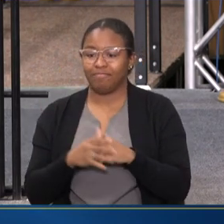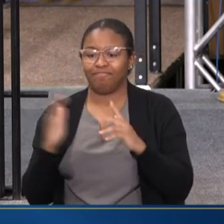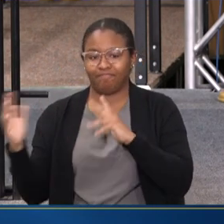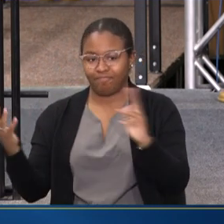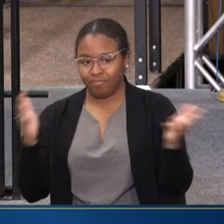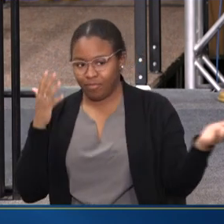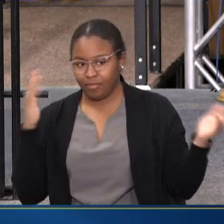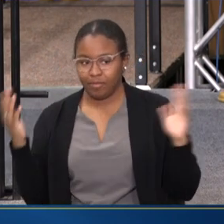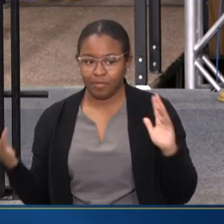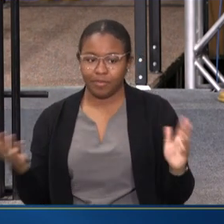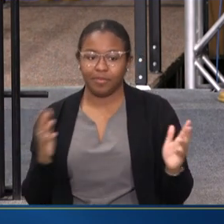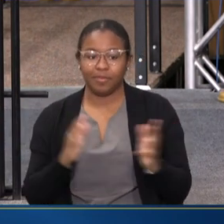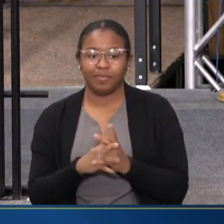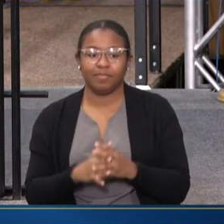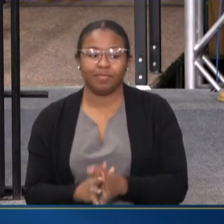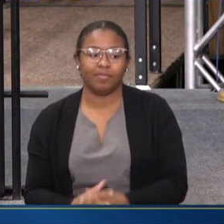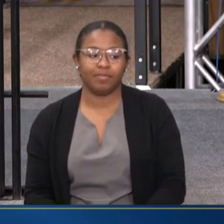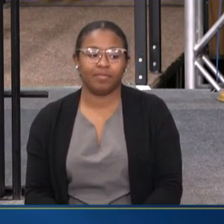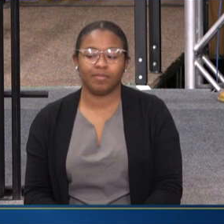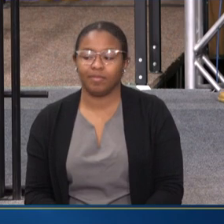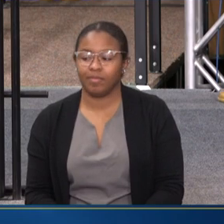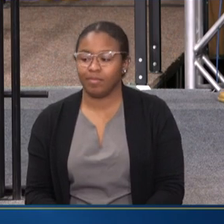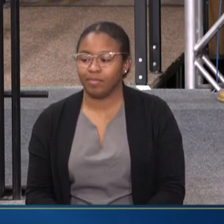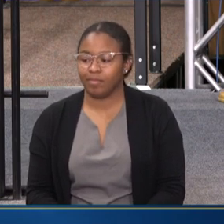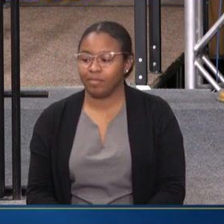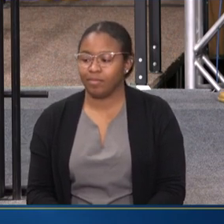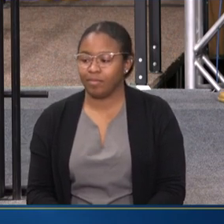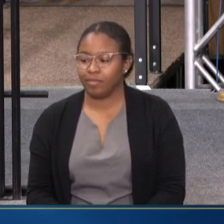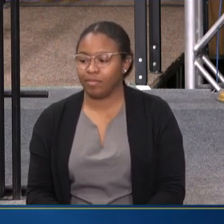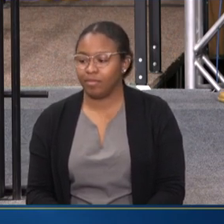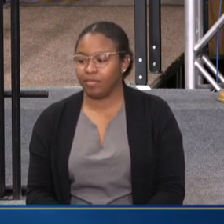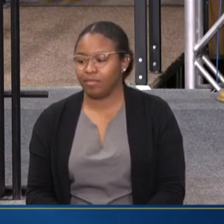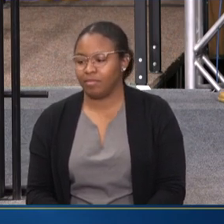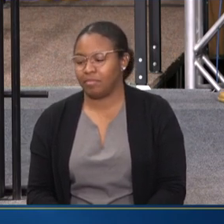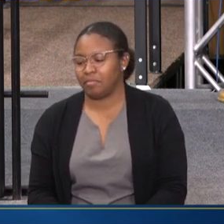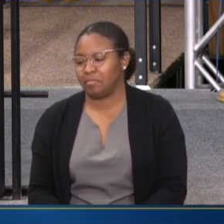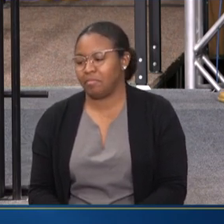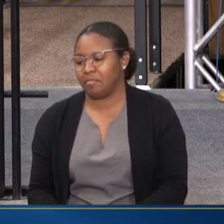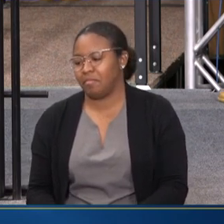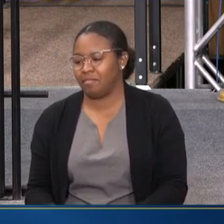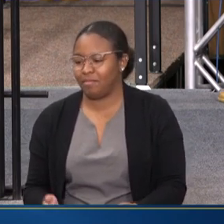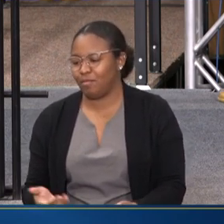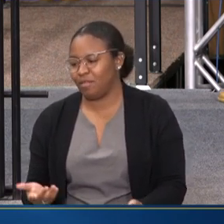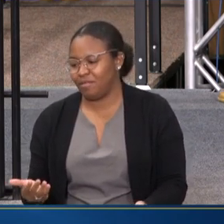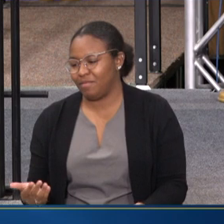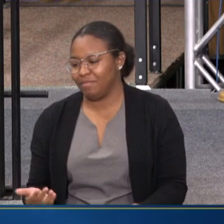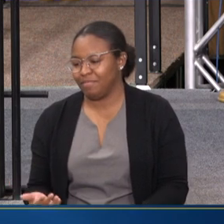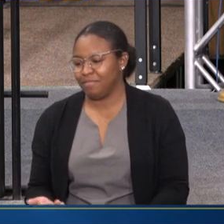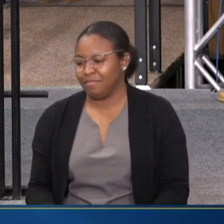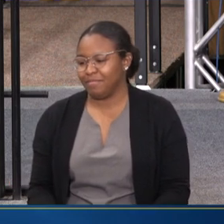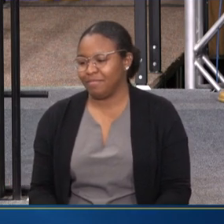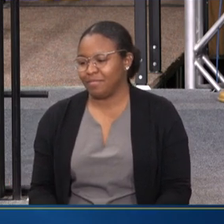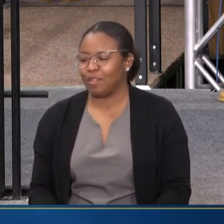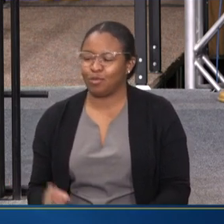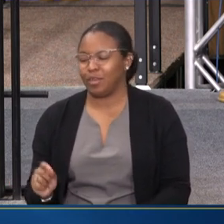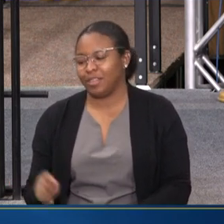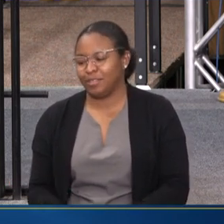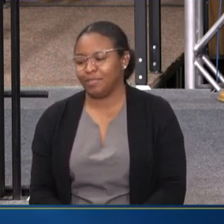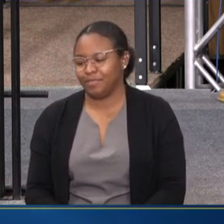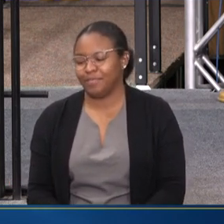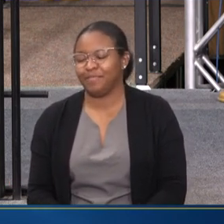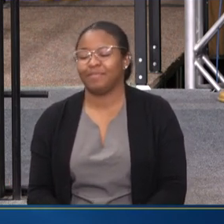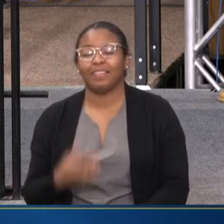YOU RECOGNIZE